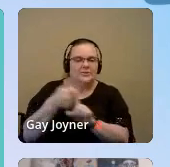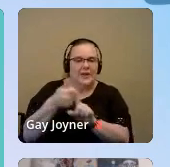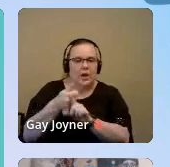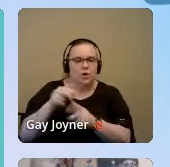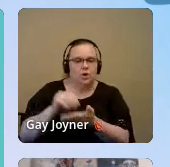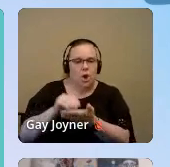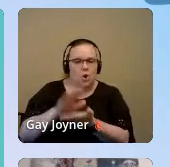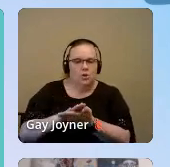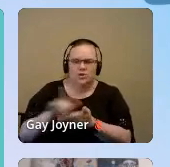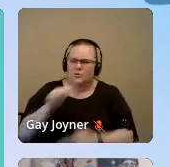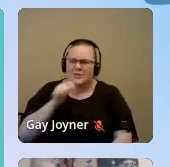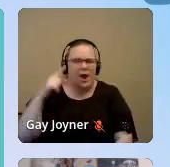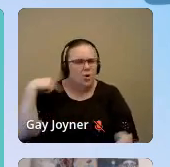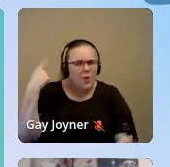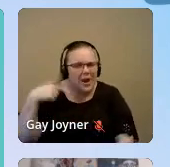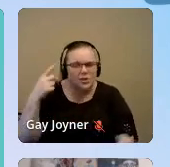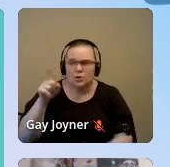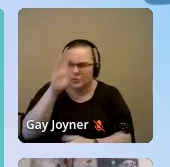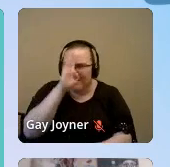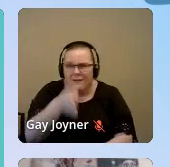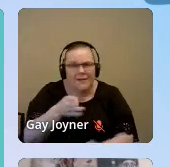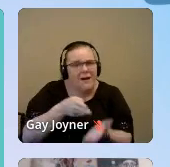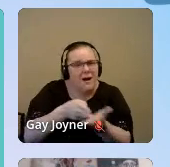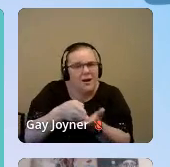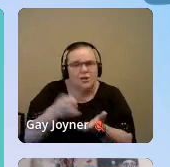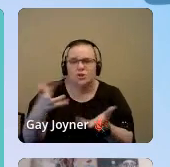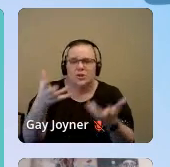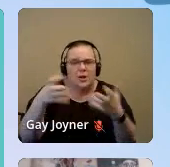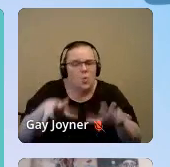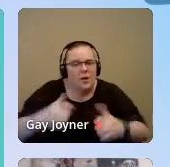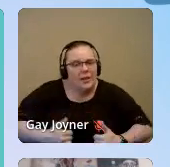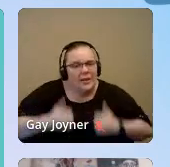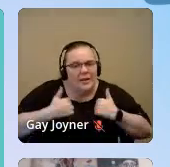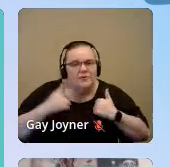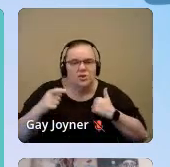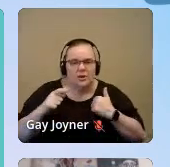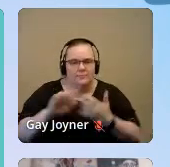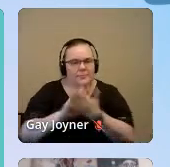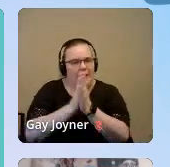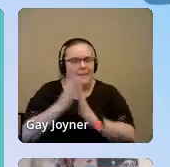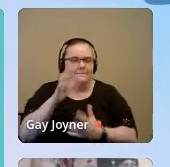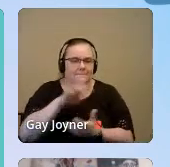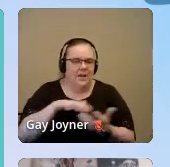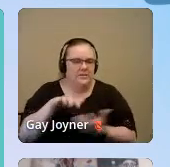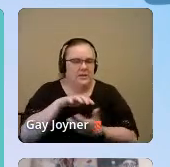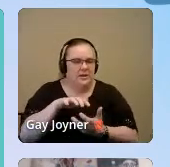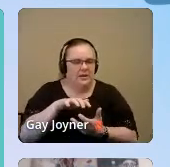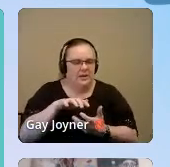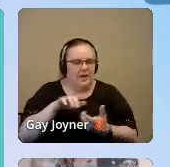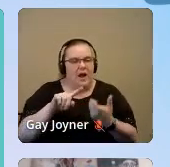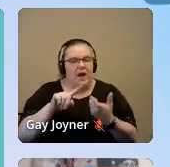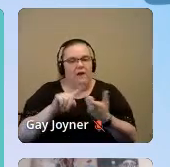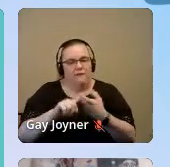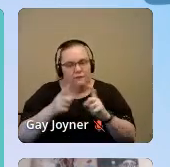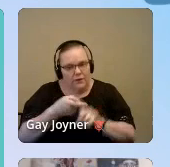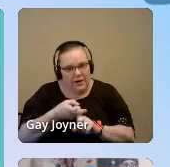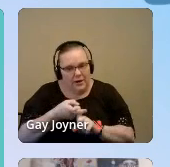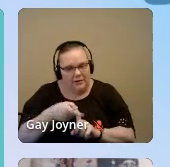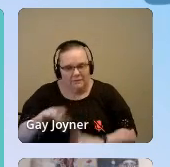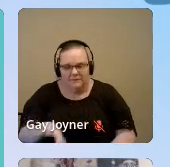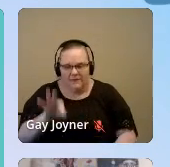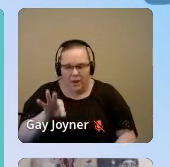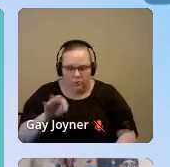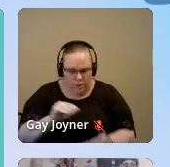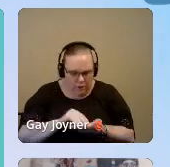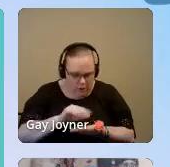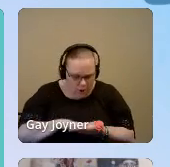just succinct. She wasn't crazy, just honest. She didn't want to live. She got messy. A friend found the note called her mom and all her mom could